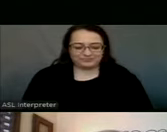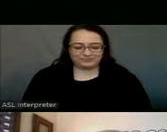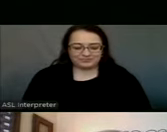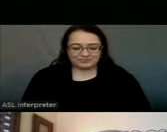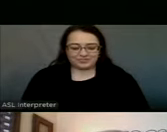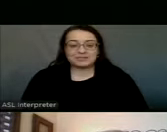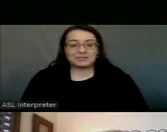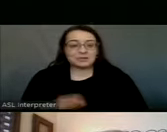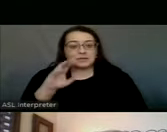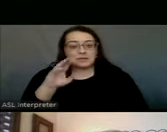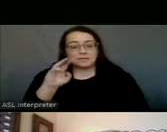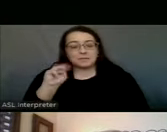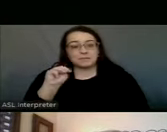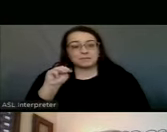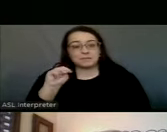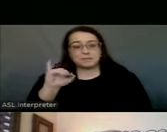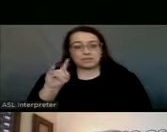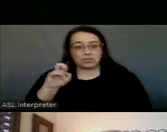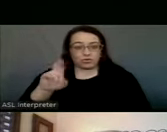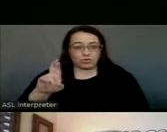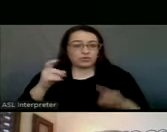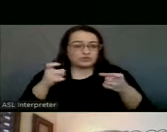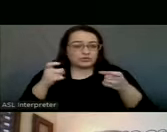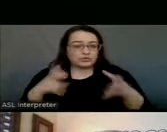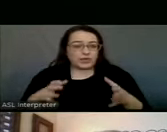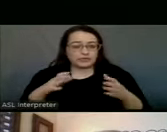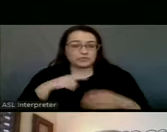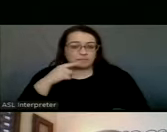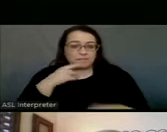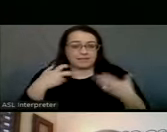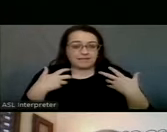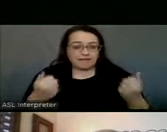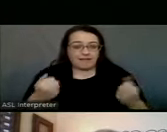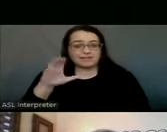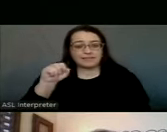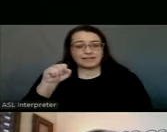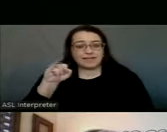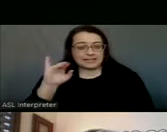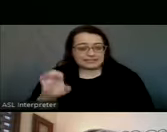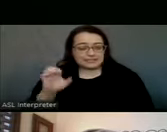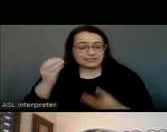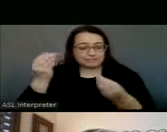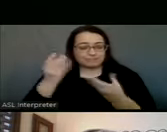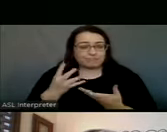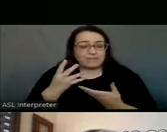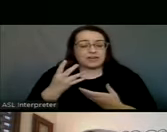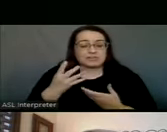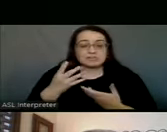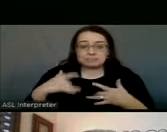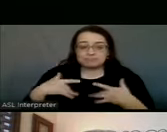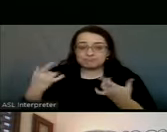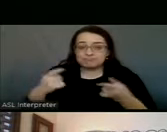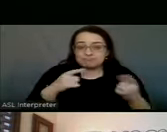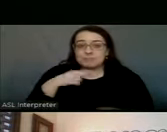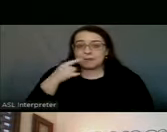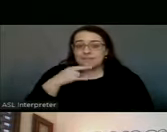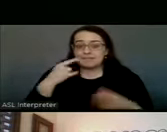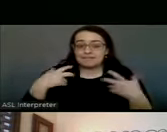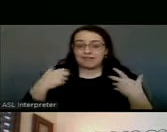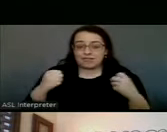Miller? Hey, Mayor. We've got our Director of Public Health, Casey Stoughton, to give us the latest on what's going on at Public Health.